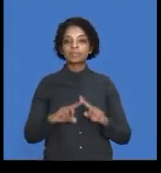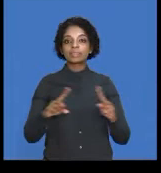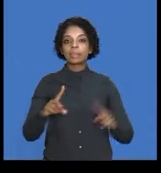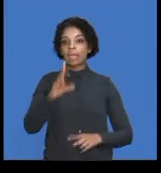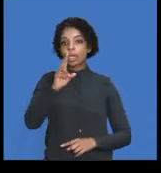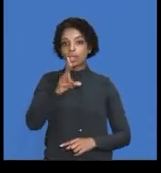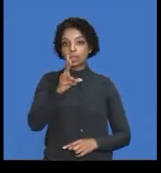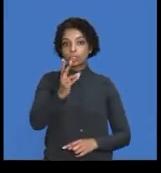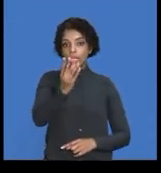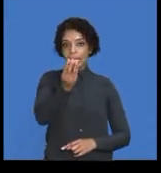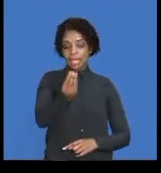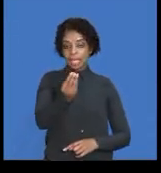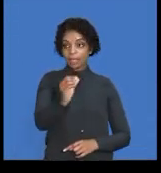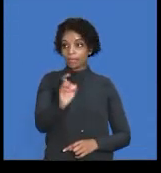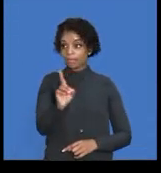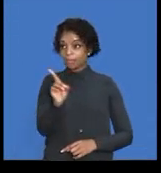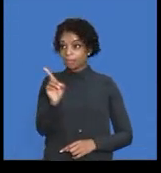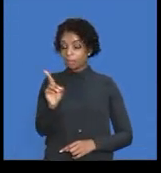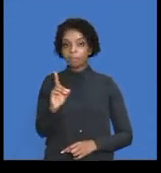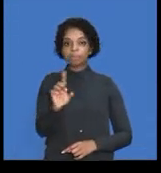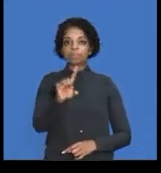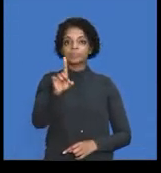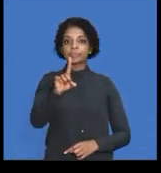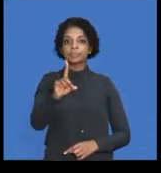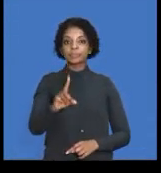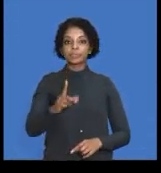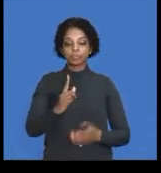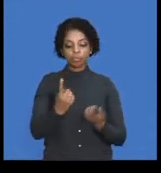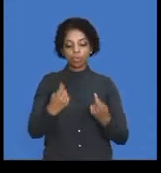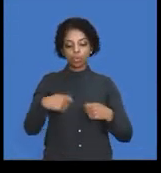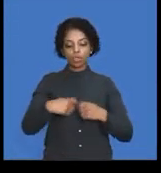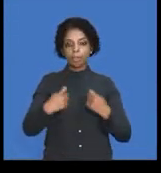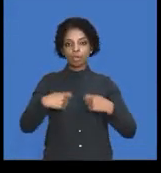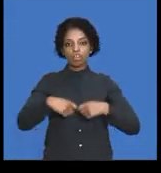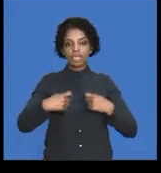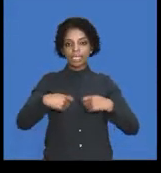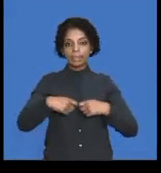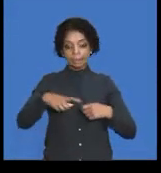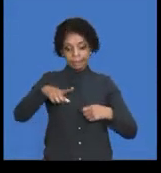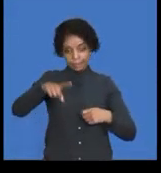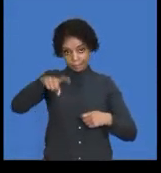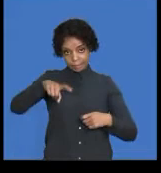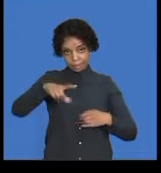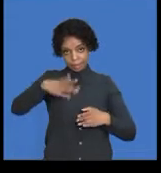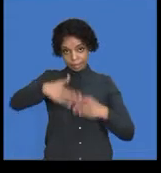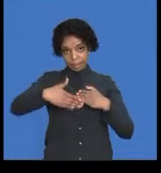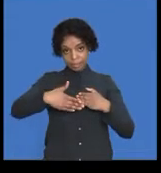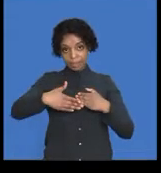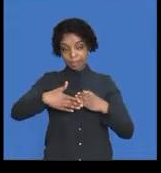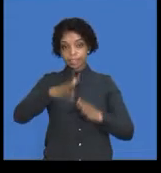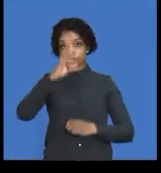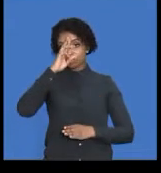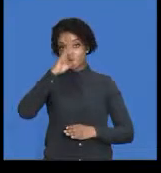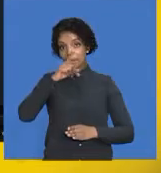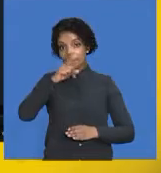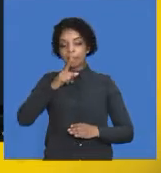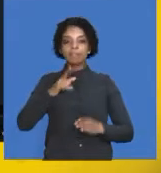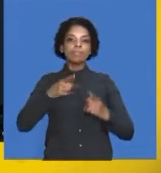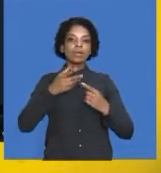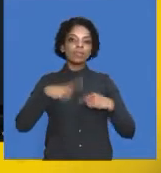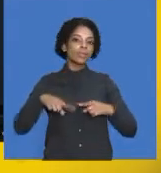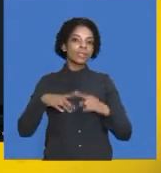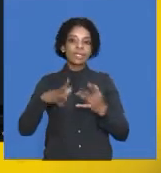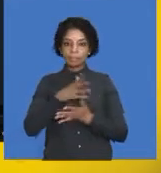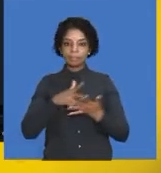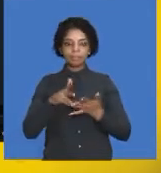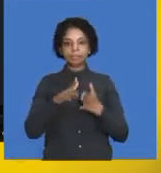And remember that your contributions must be added. Remember, we spoke about this when we did the income